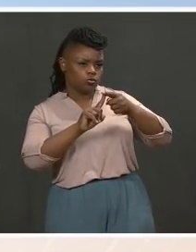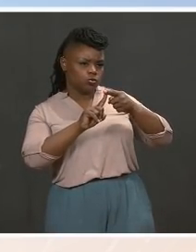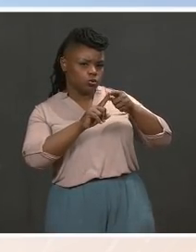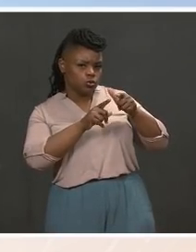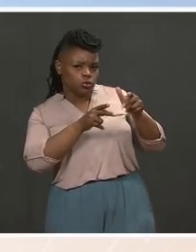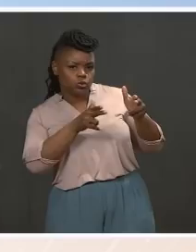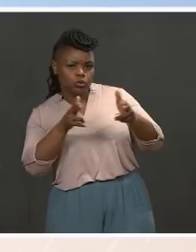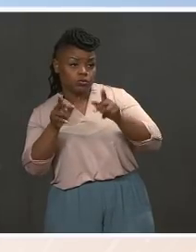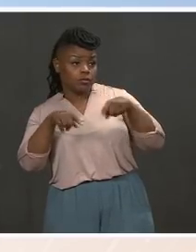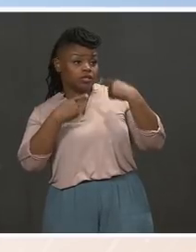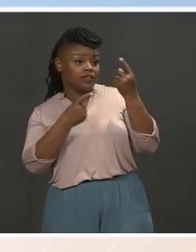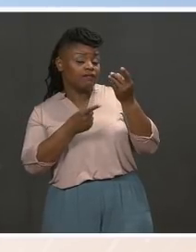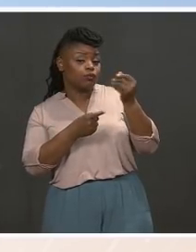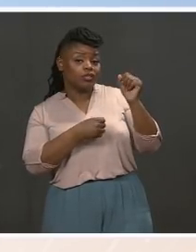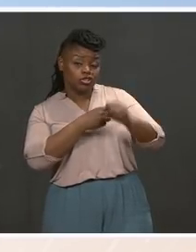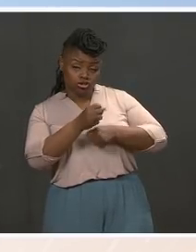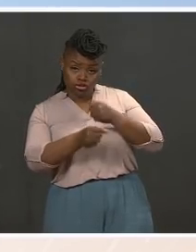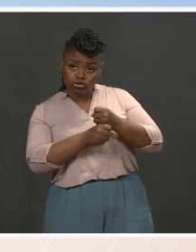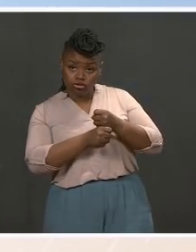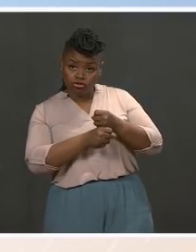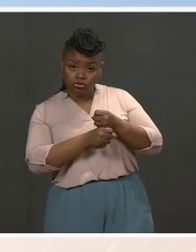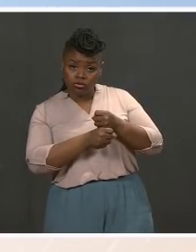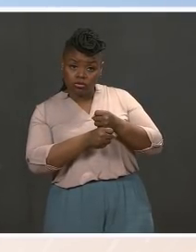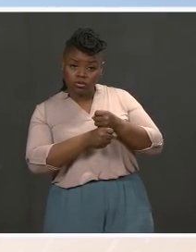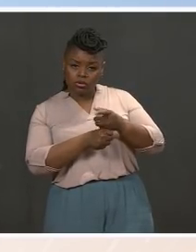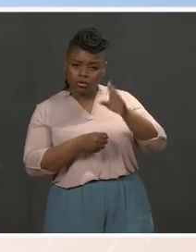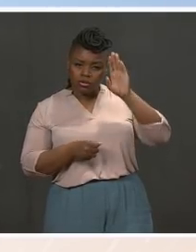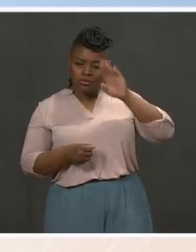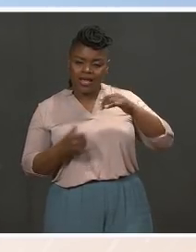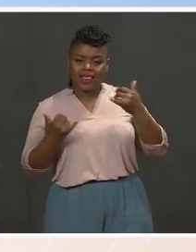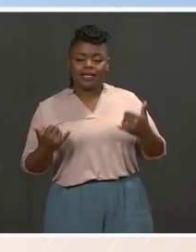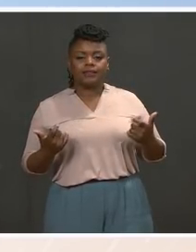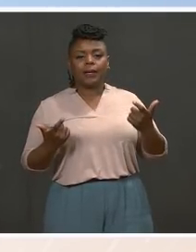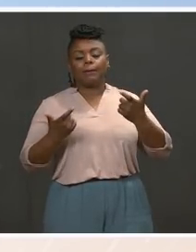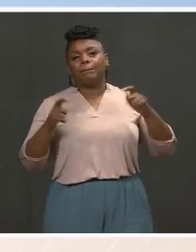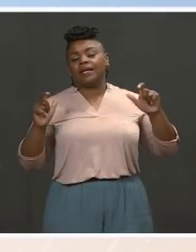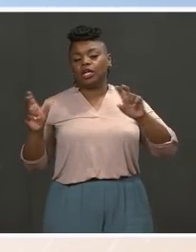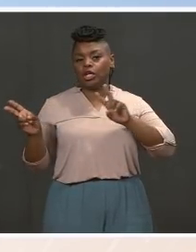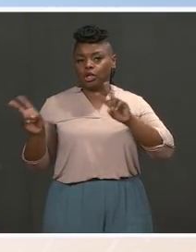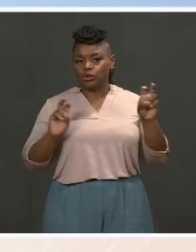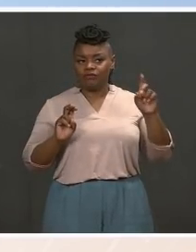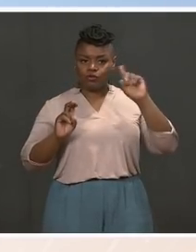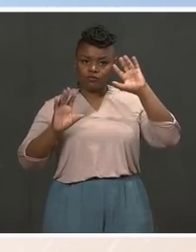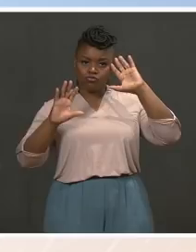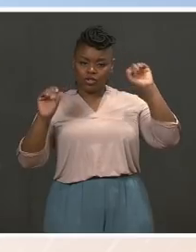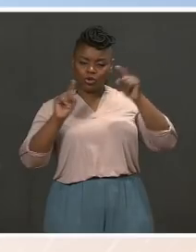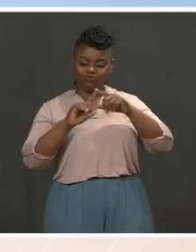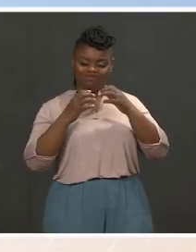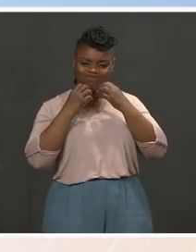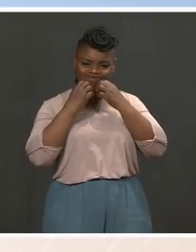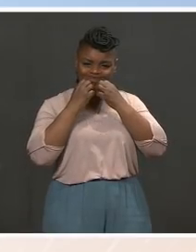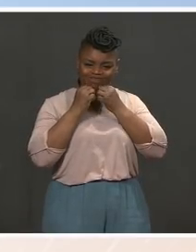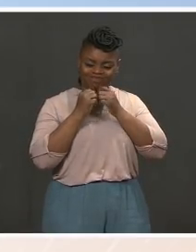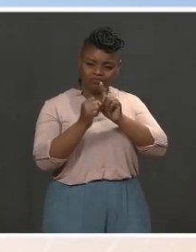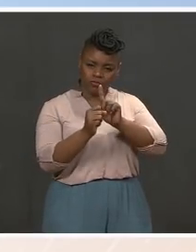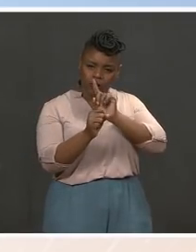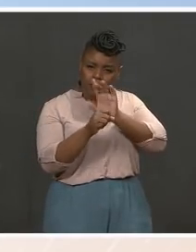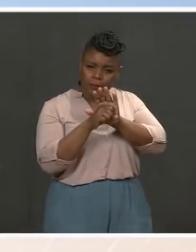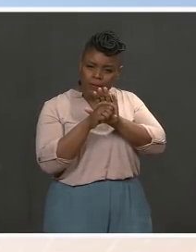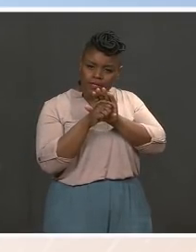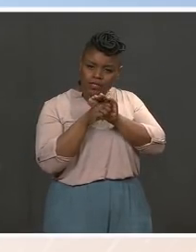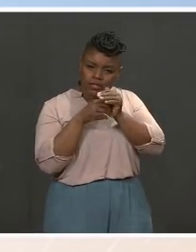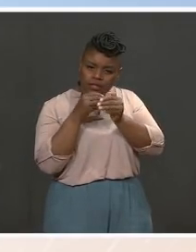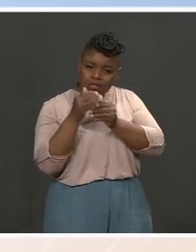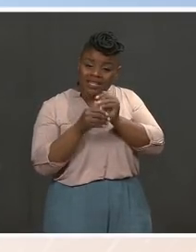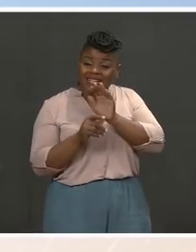years, if not decades, knows that this is an issue the President is deeply committed to. And his career is evidence of that.